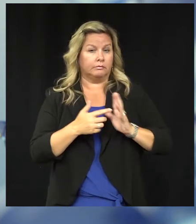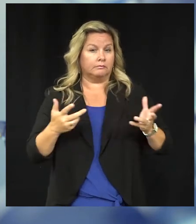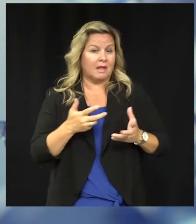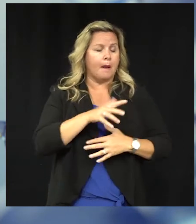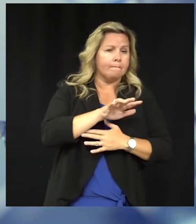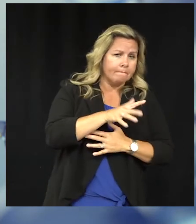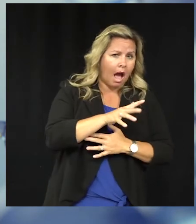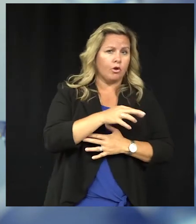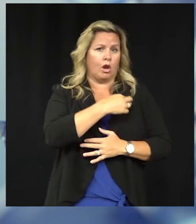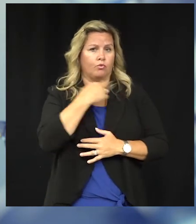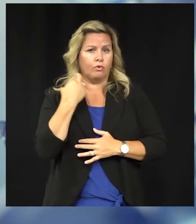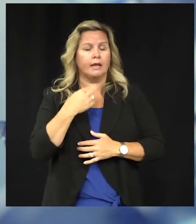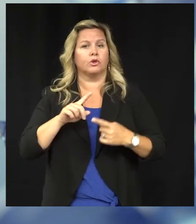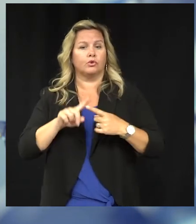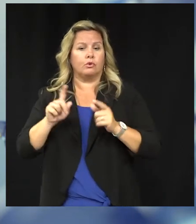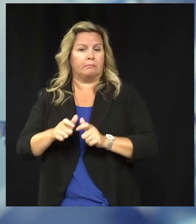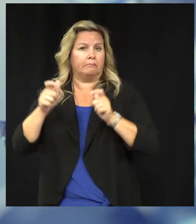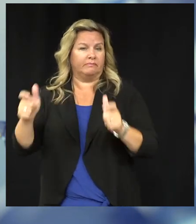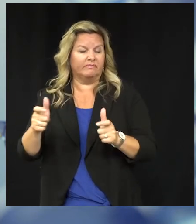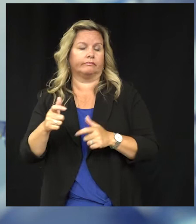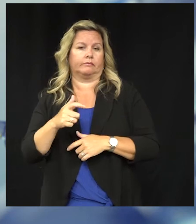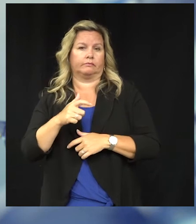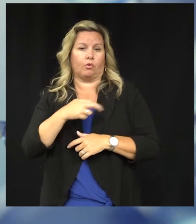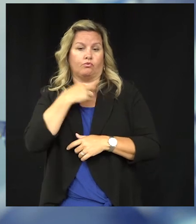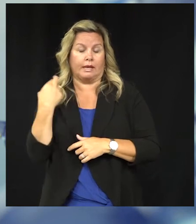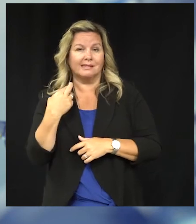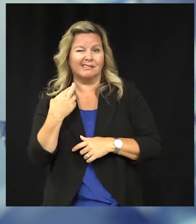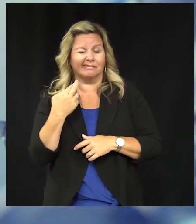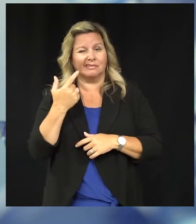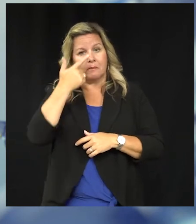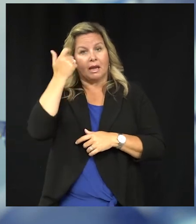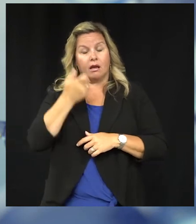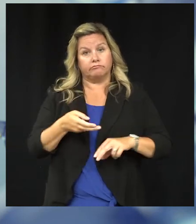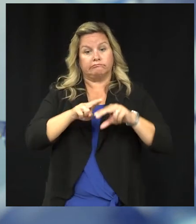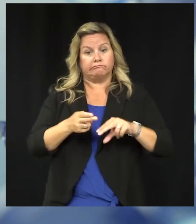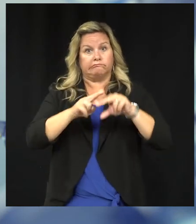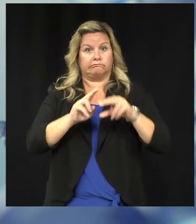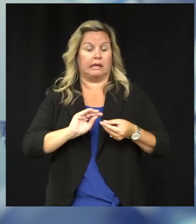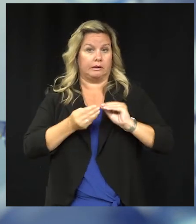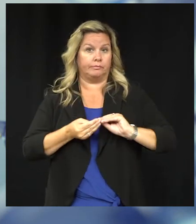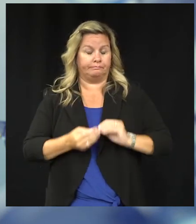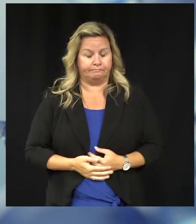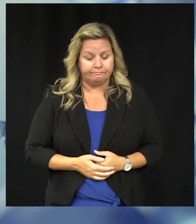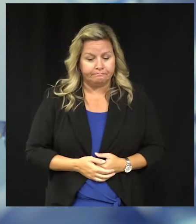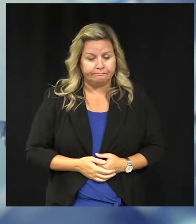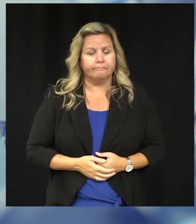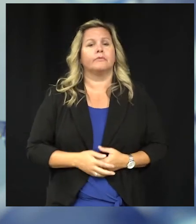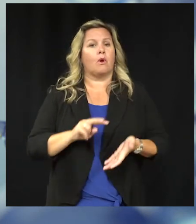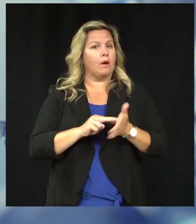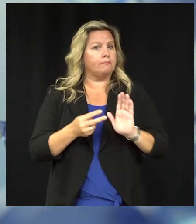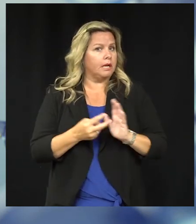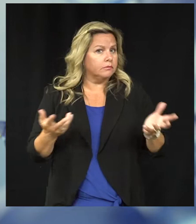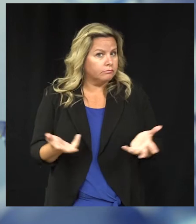to the substantial risk category pretty soon because of these increased numbers. Now what that means for you is that